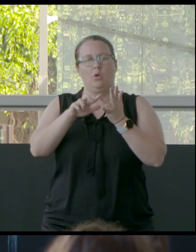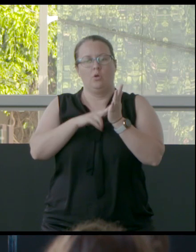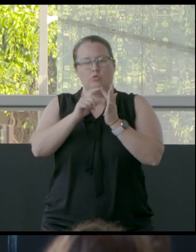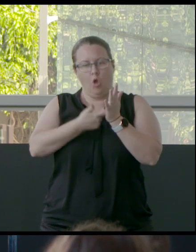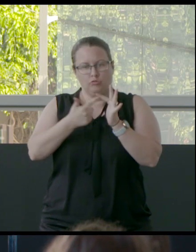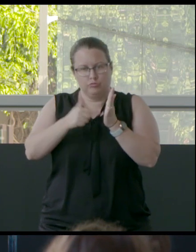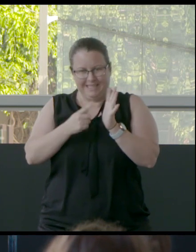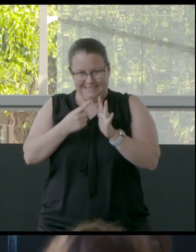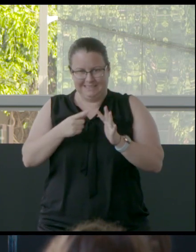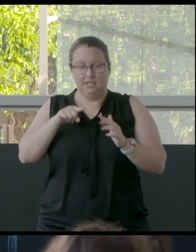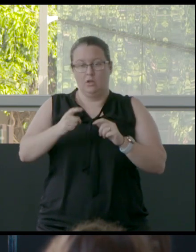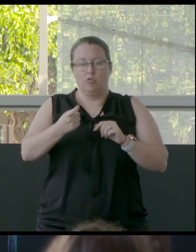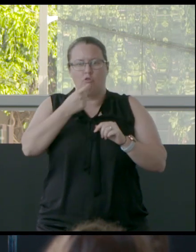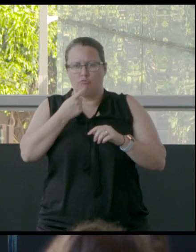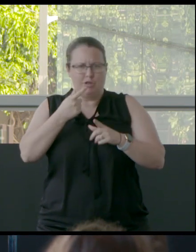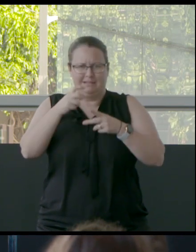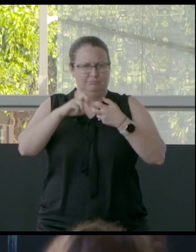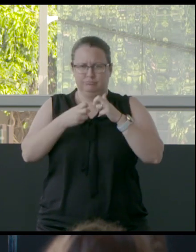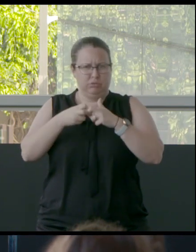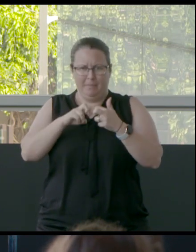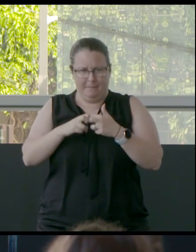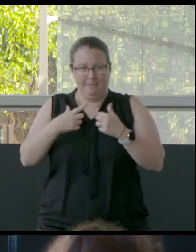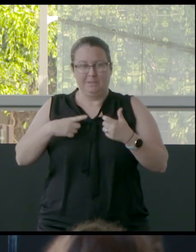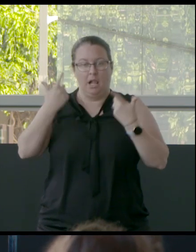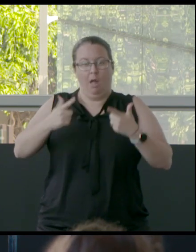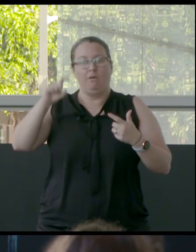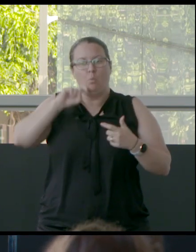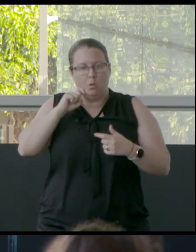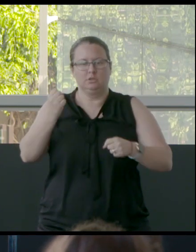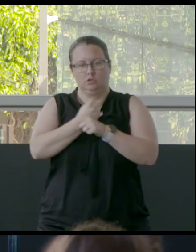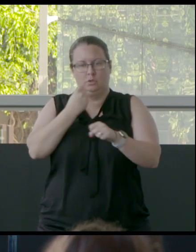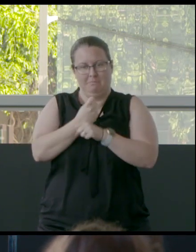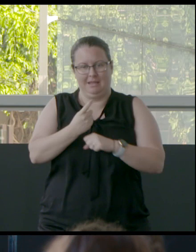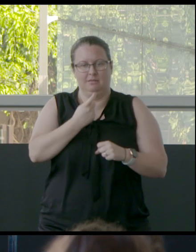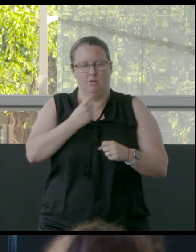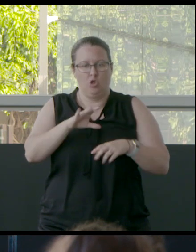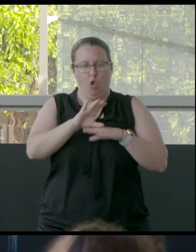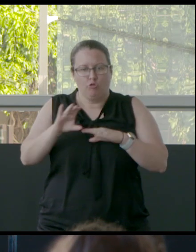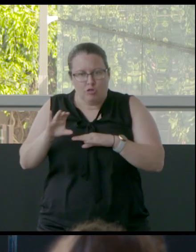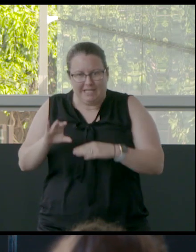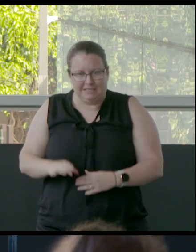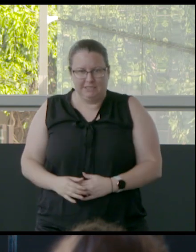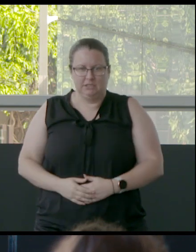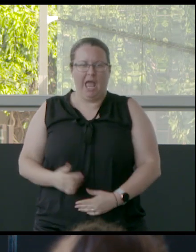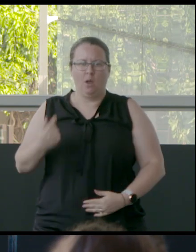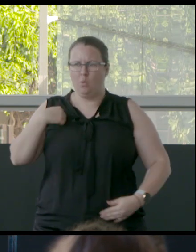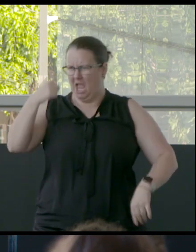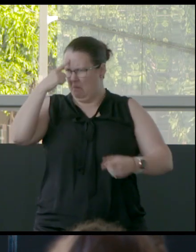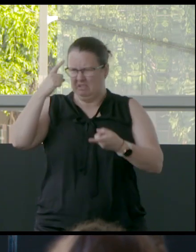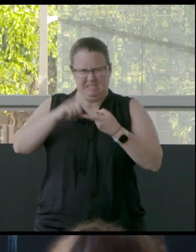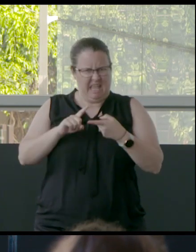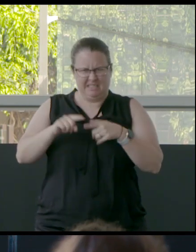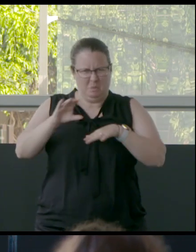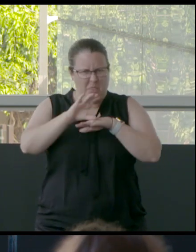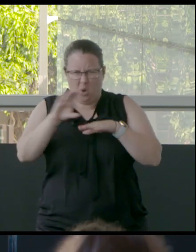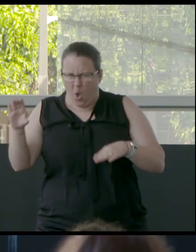problematic material. It requires so much water. And, you know, we're obsessed with it. And it